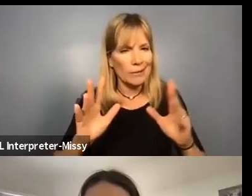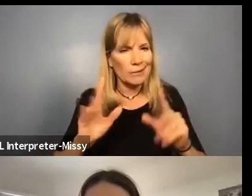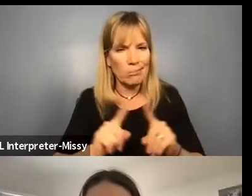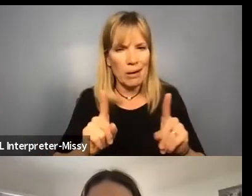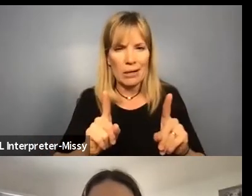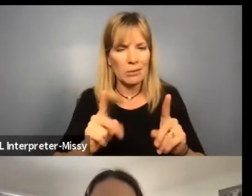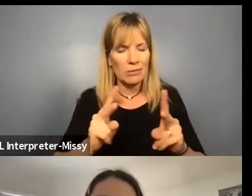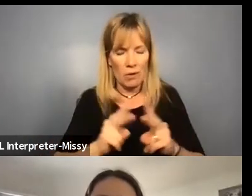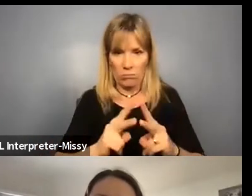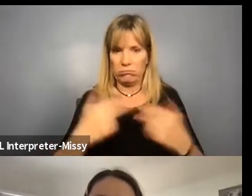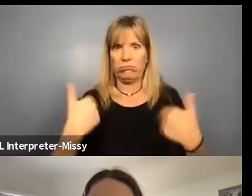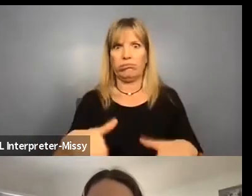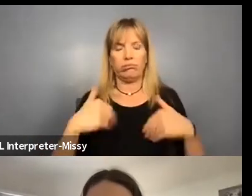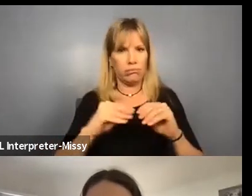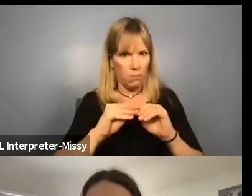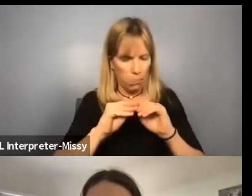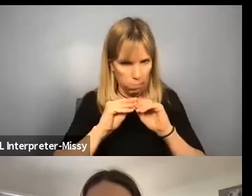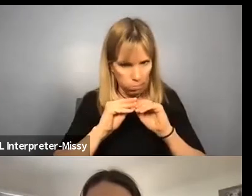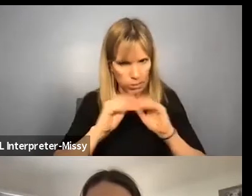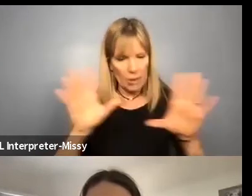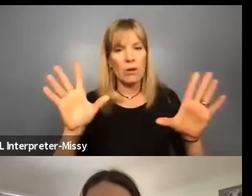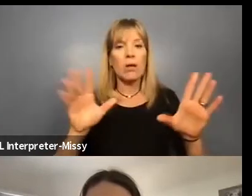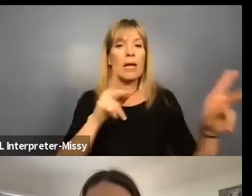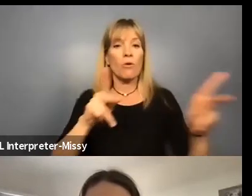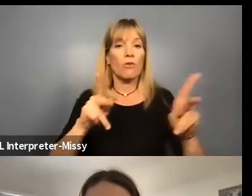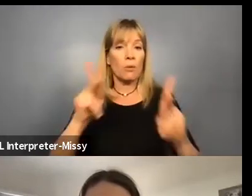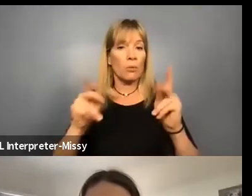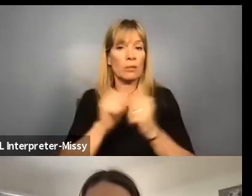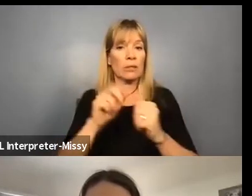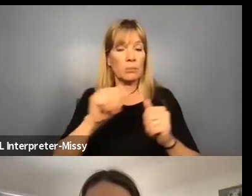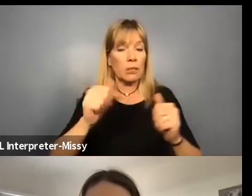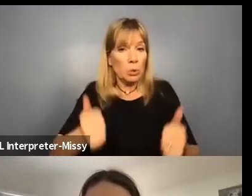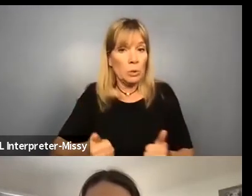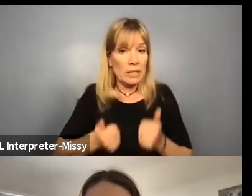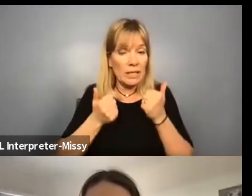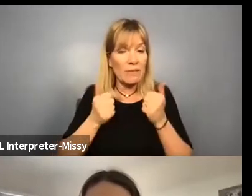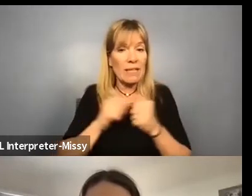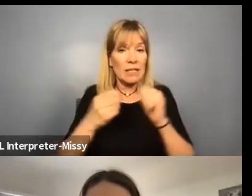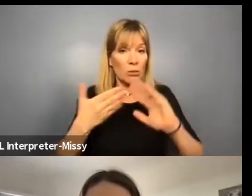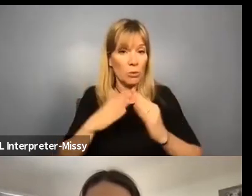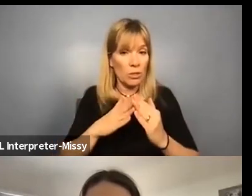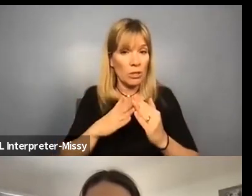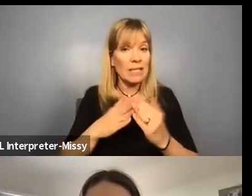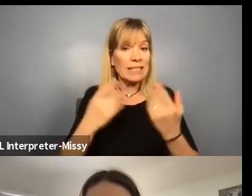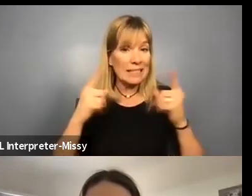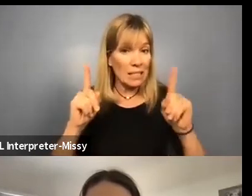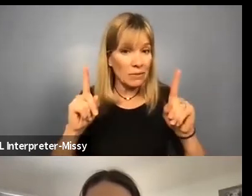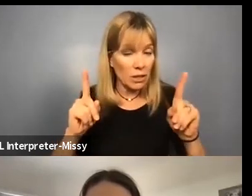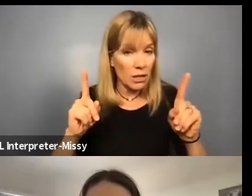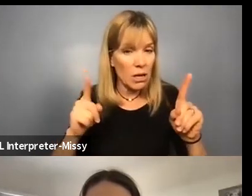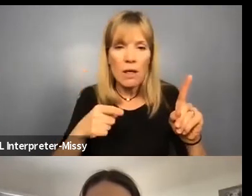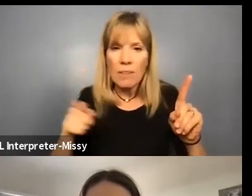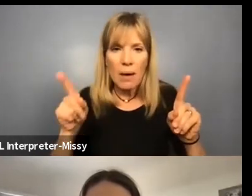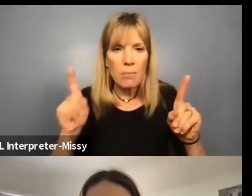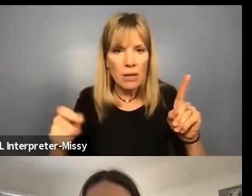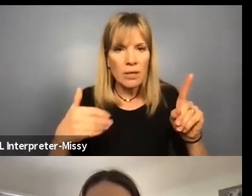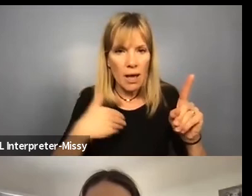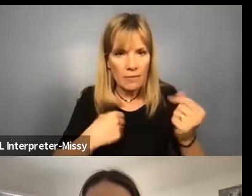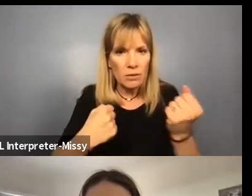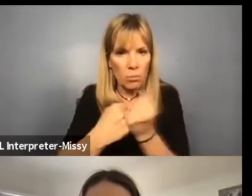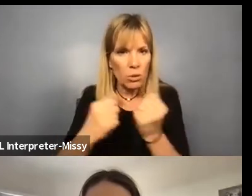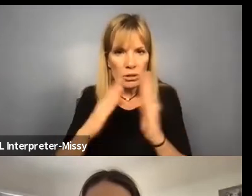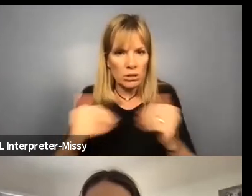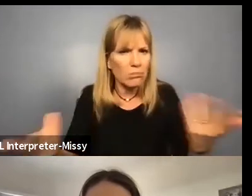just very blaring is that in order for people with disabilities to live in the community successfully, they have to have a support